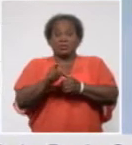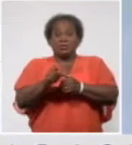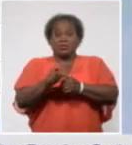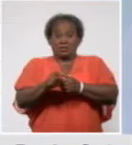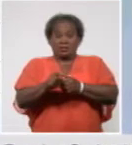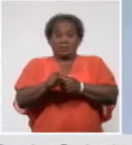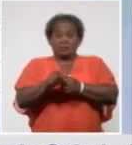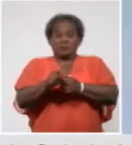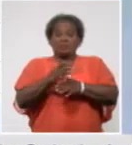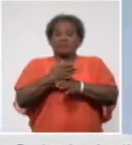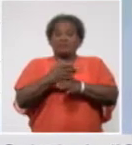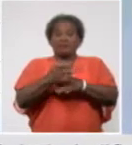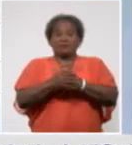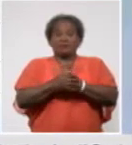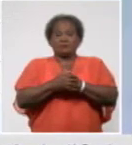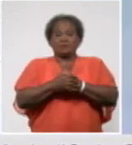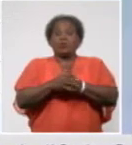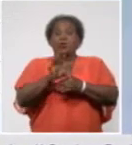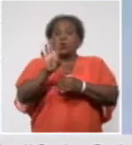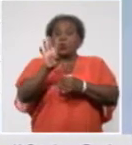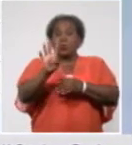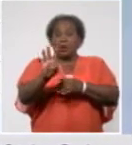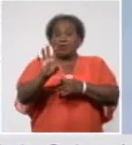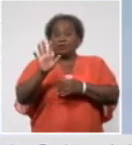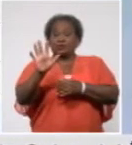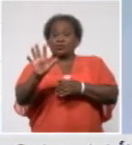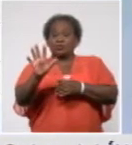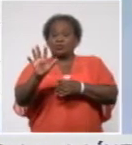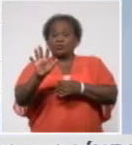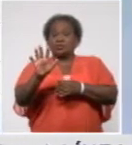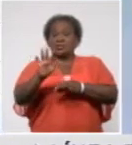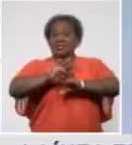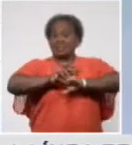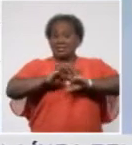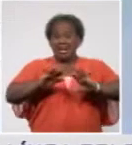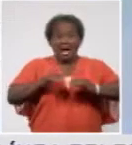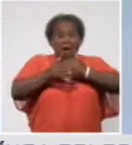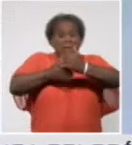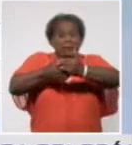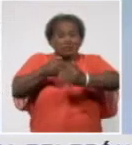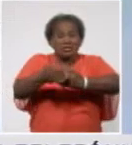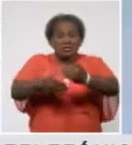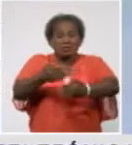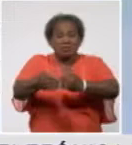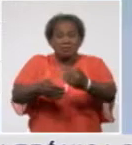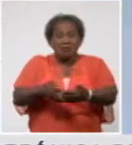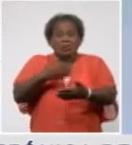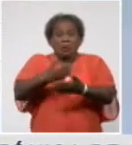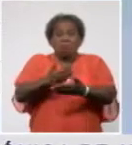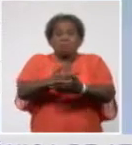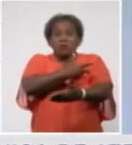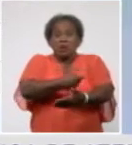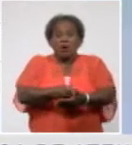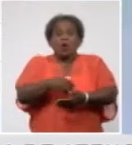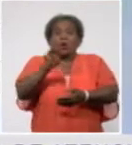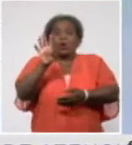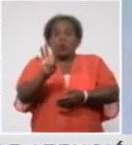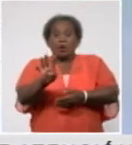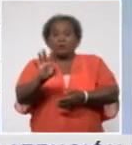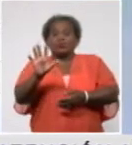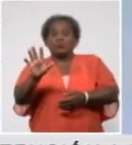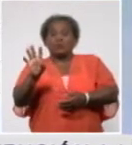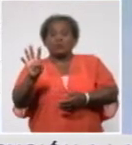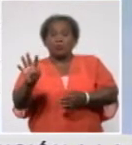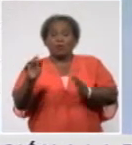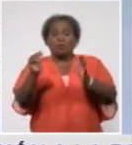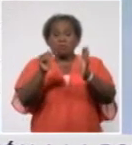since the pandemic began to 454,724,